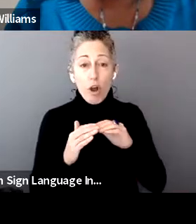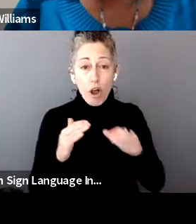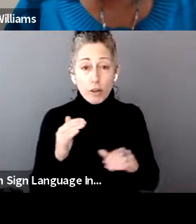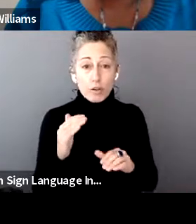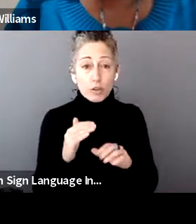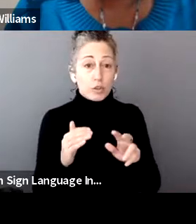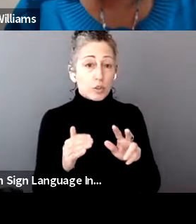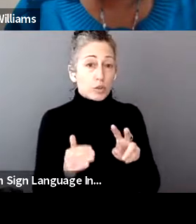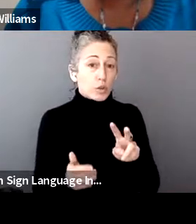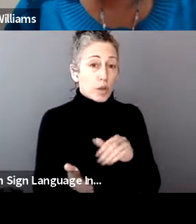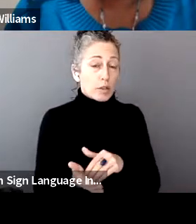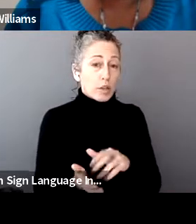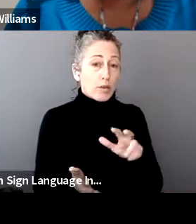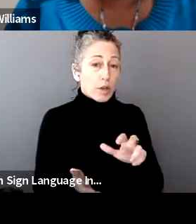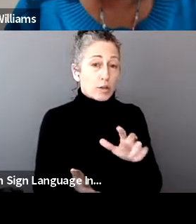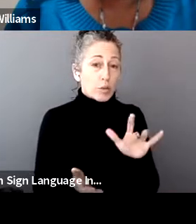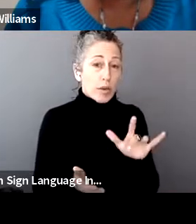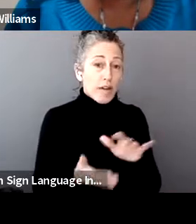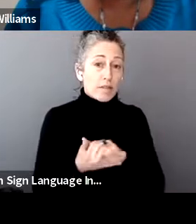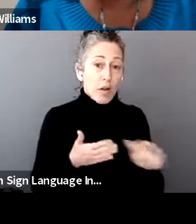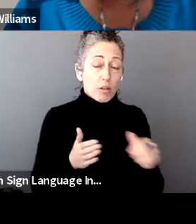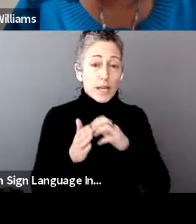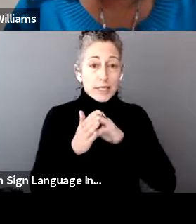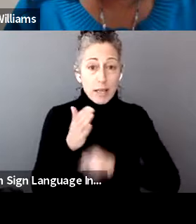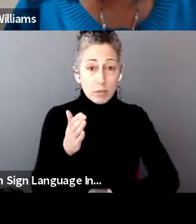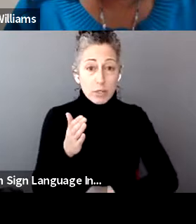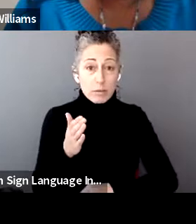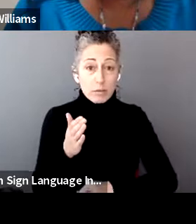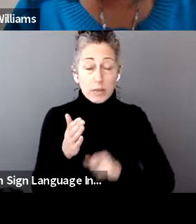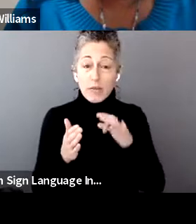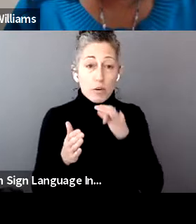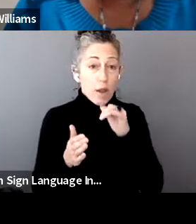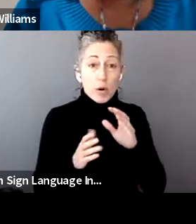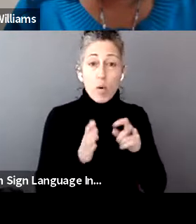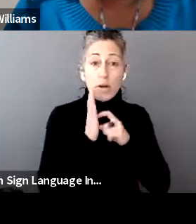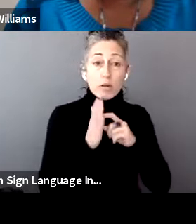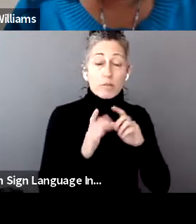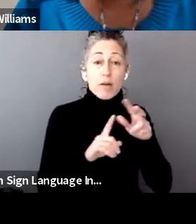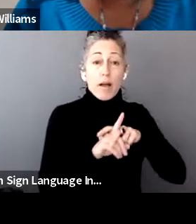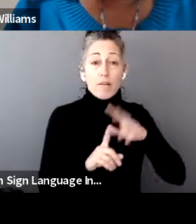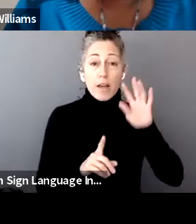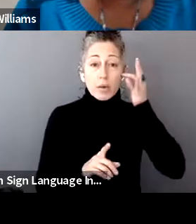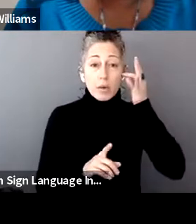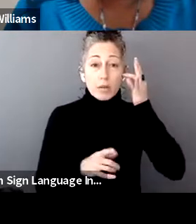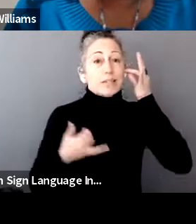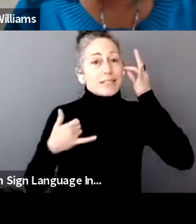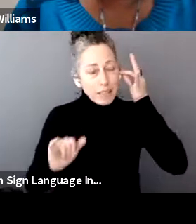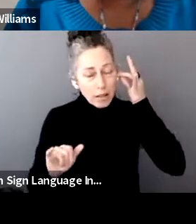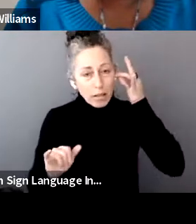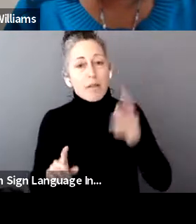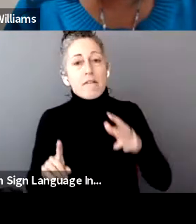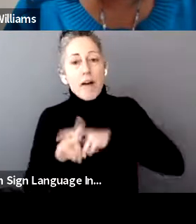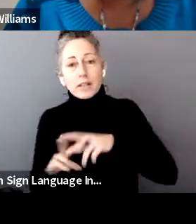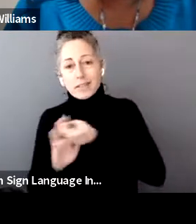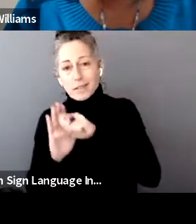exemption allowance this year, even if you aren't required to file federal, you can still file your state return and get back all that withholding that was